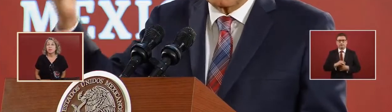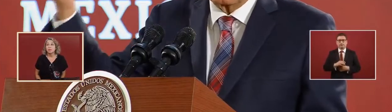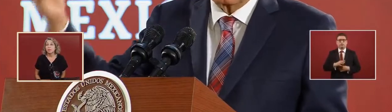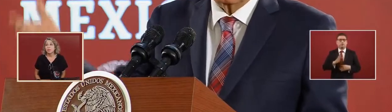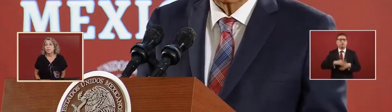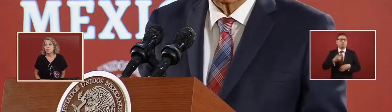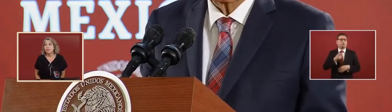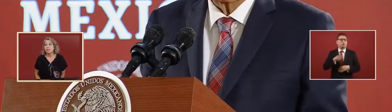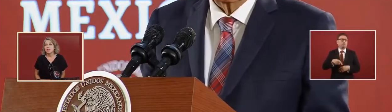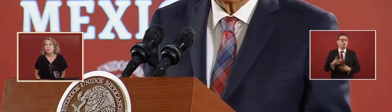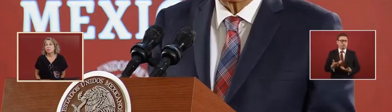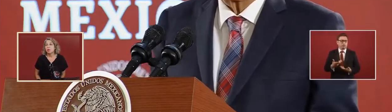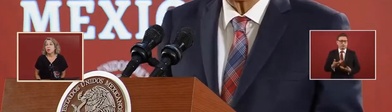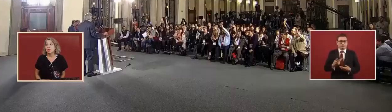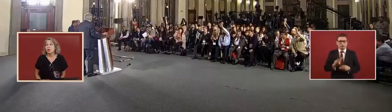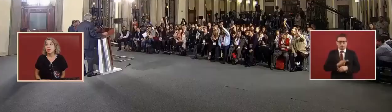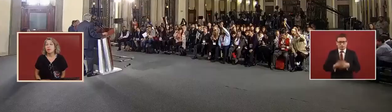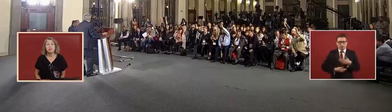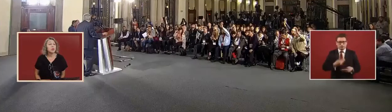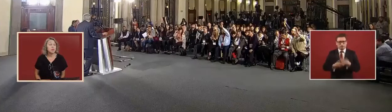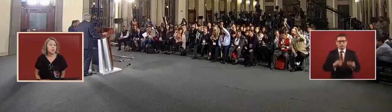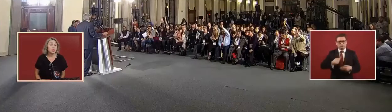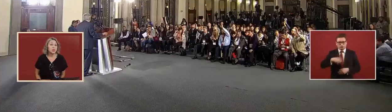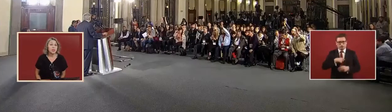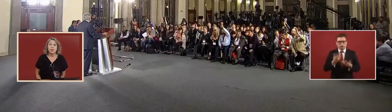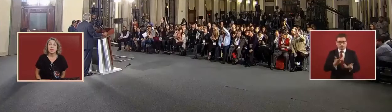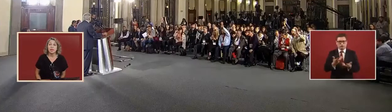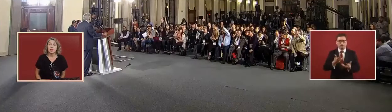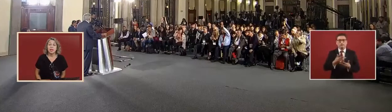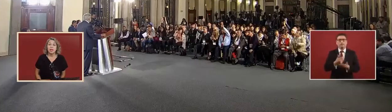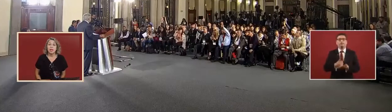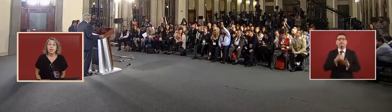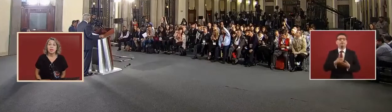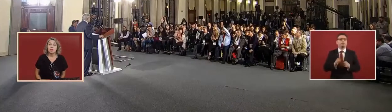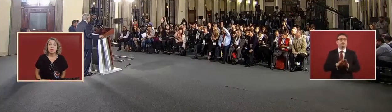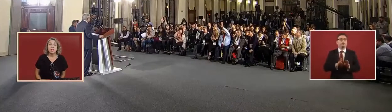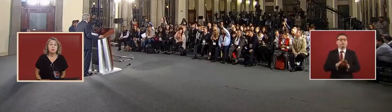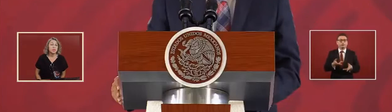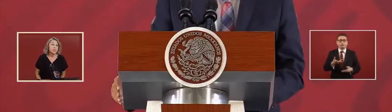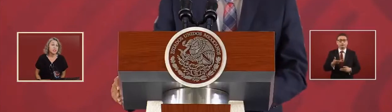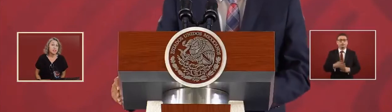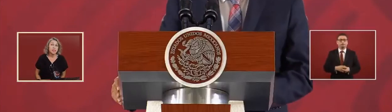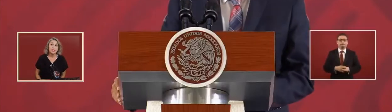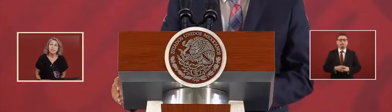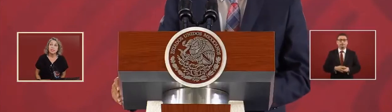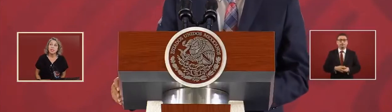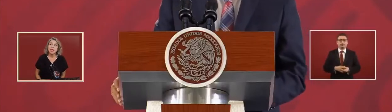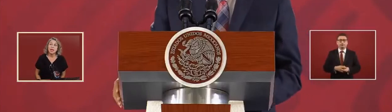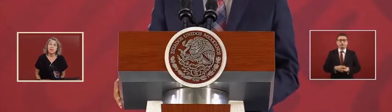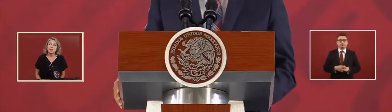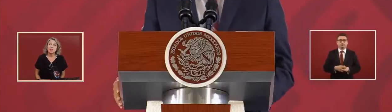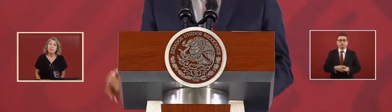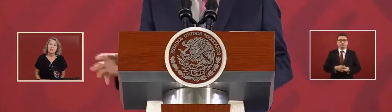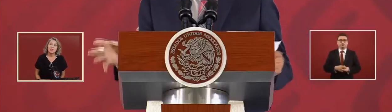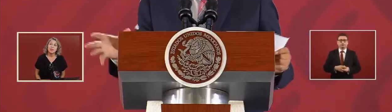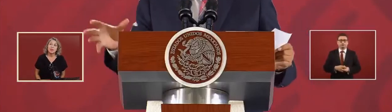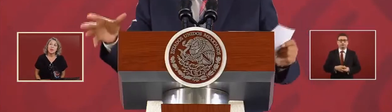of what we're doing and it helps in the sense that we not allow